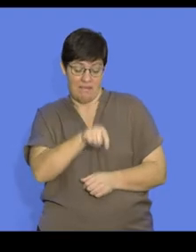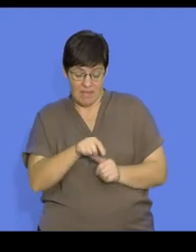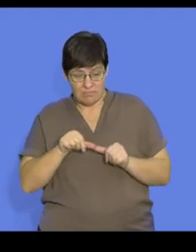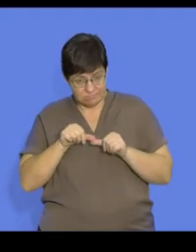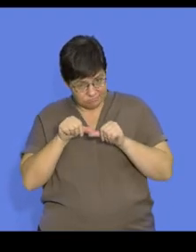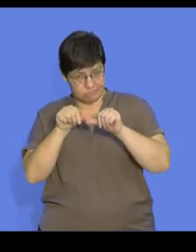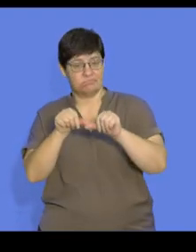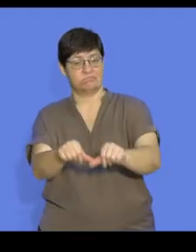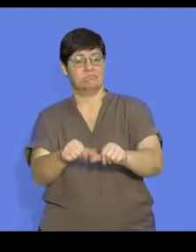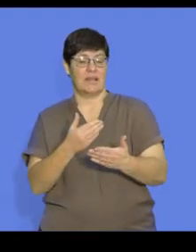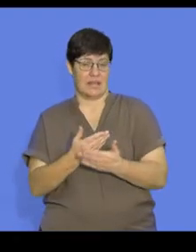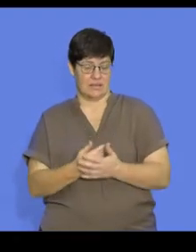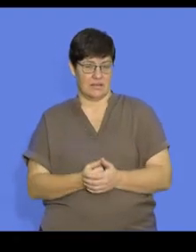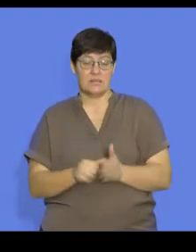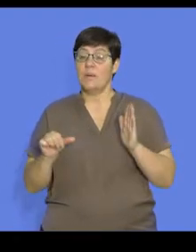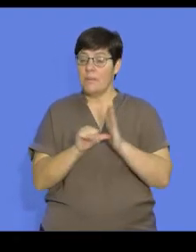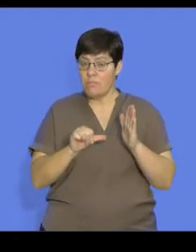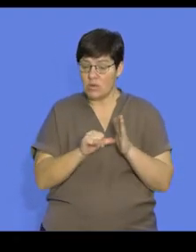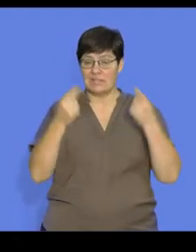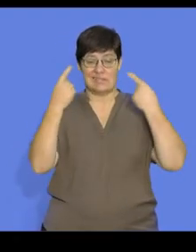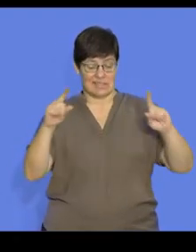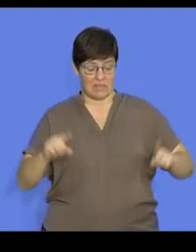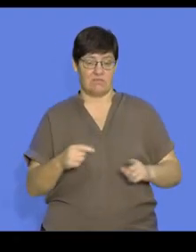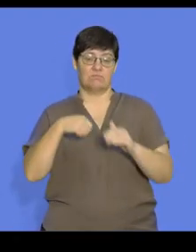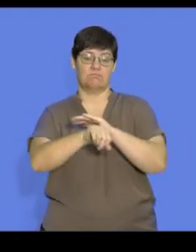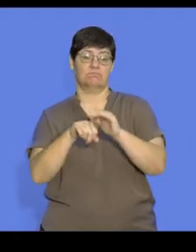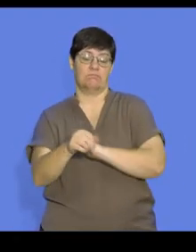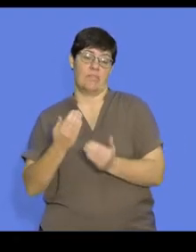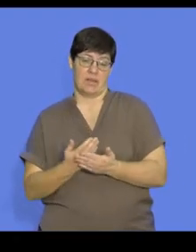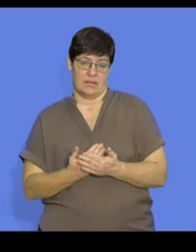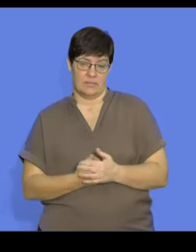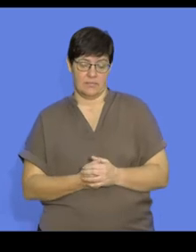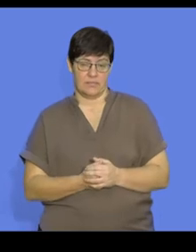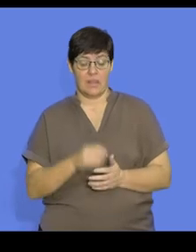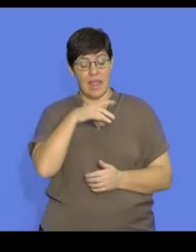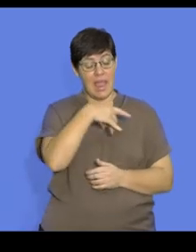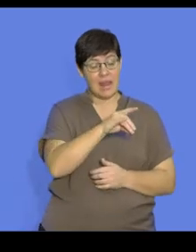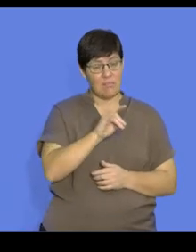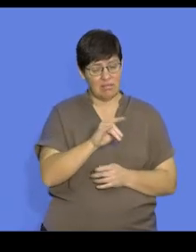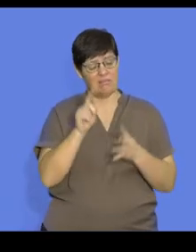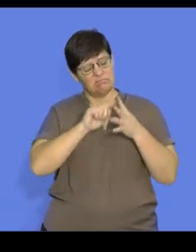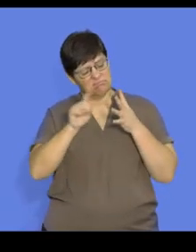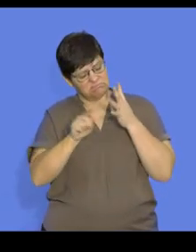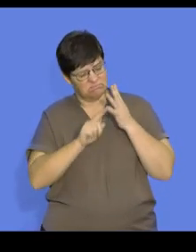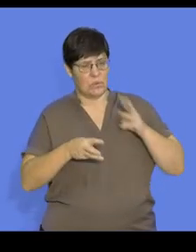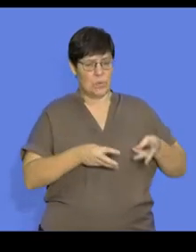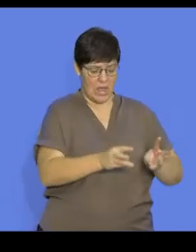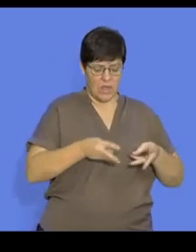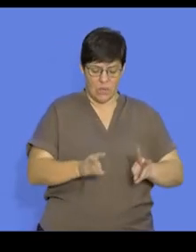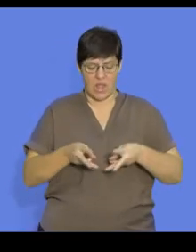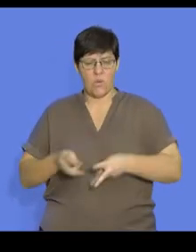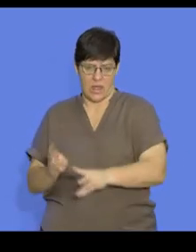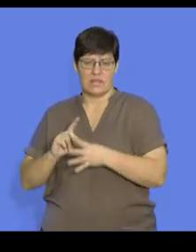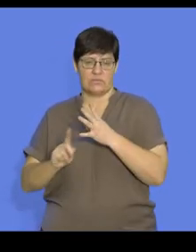It is essential to be able to reproduce successfully. Animals use a variety of different reproductive strategies